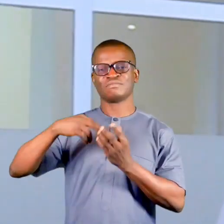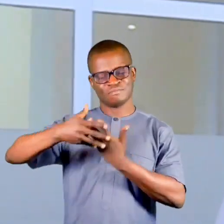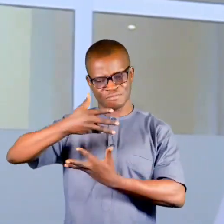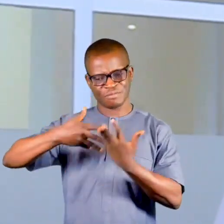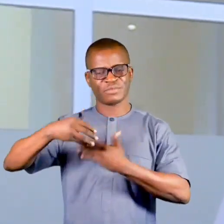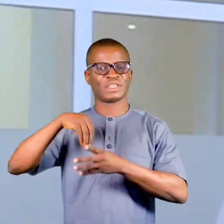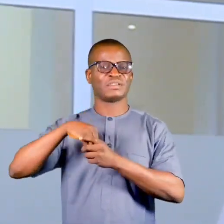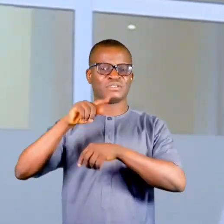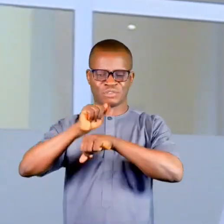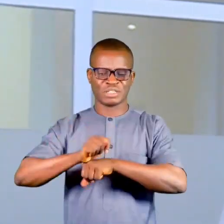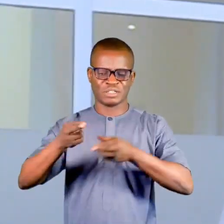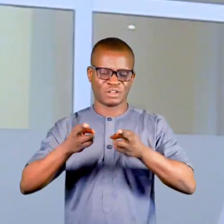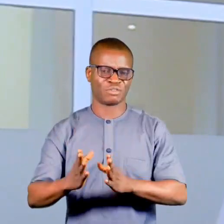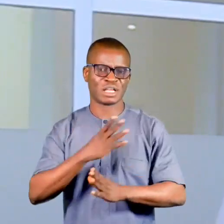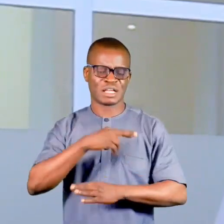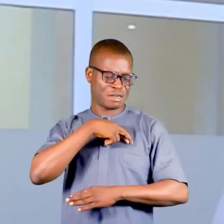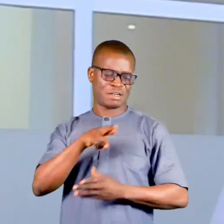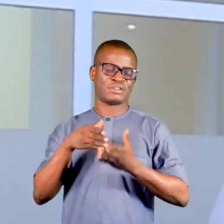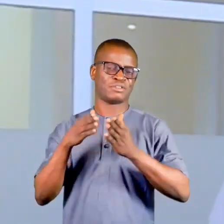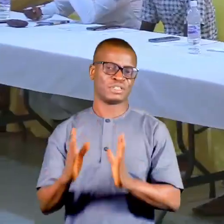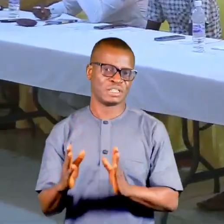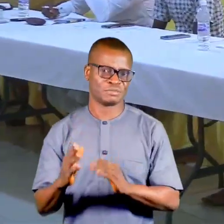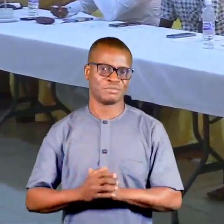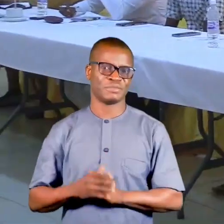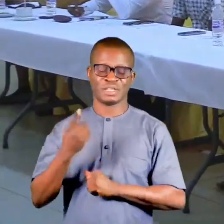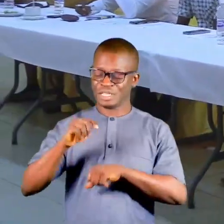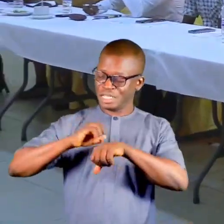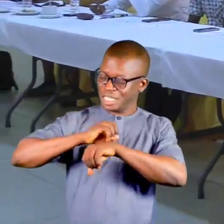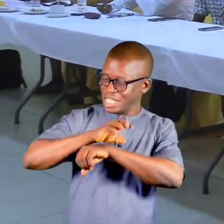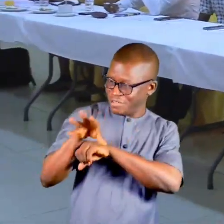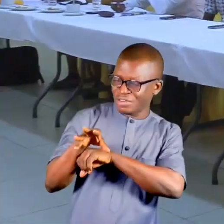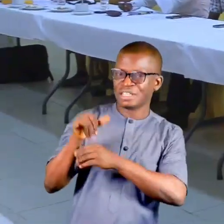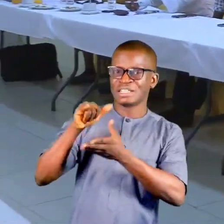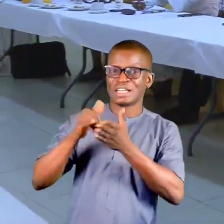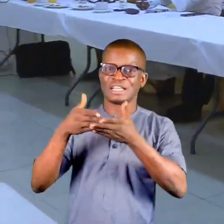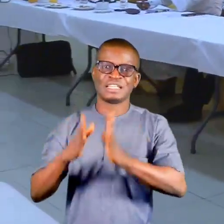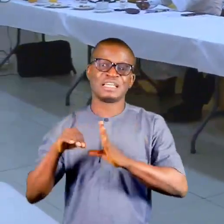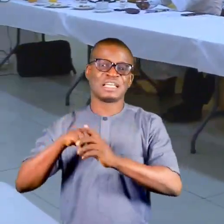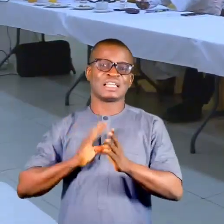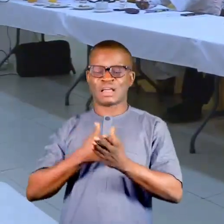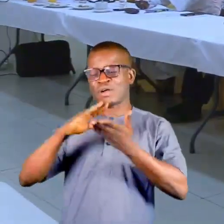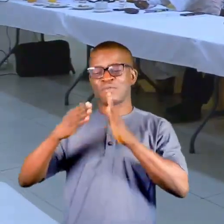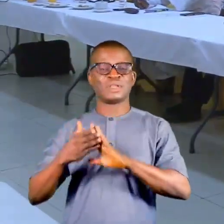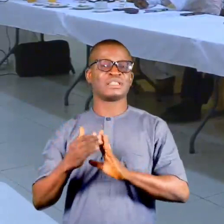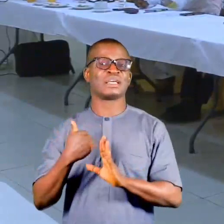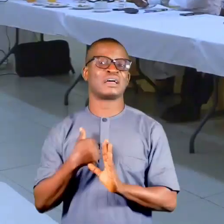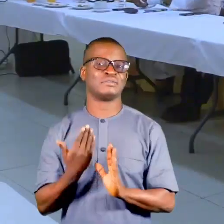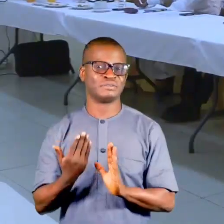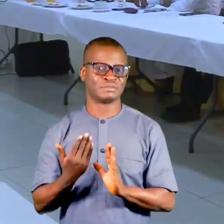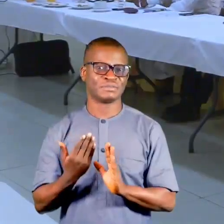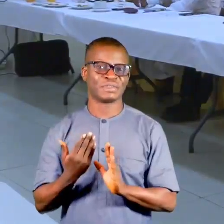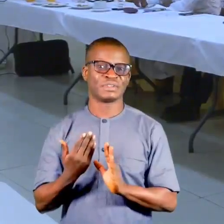relationship with the traditional leaders and religious leaders. The influence that leaders in our communities is really